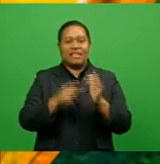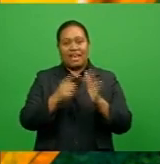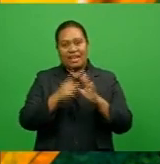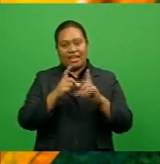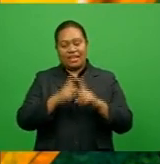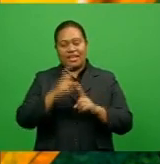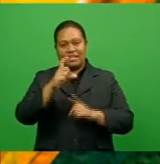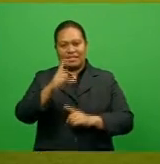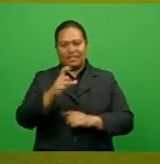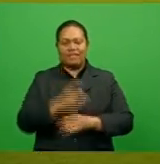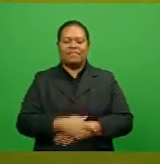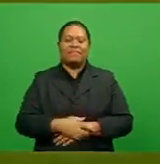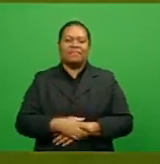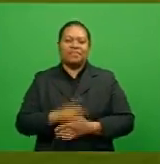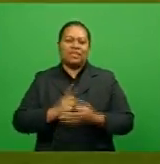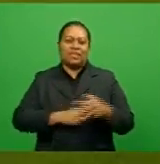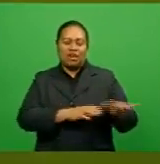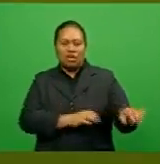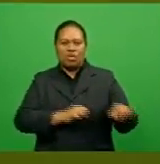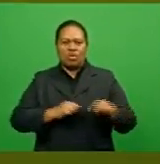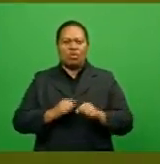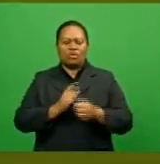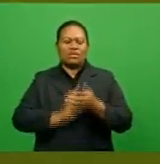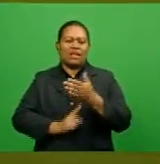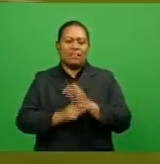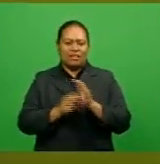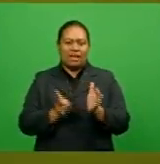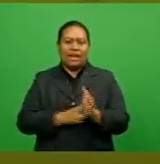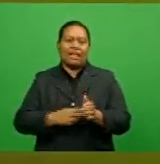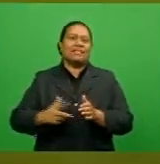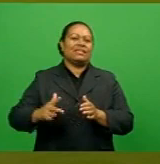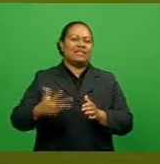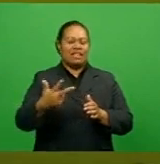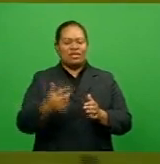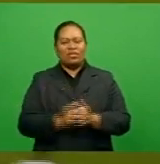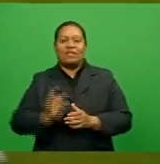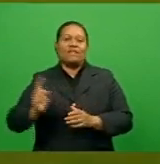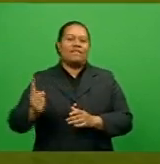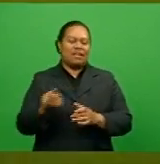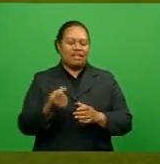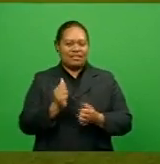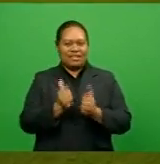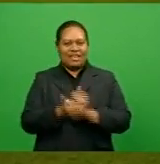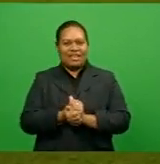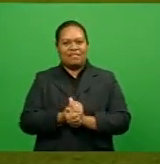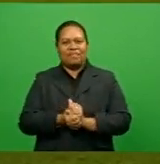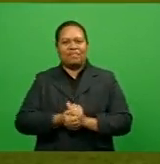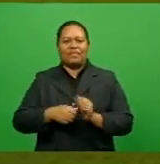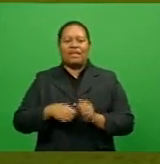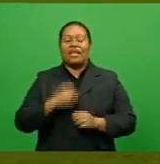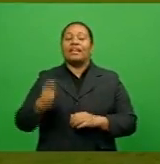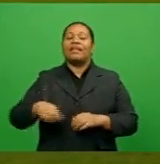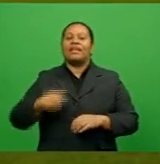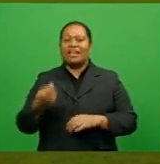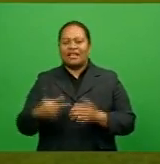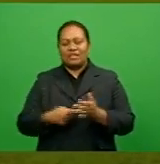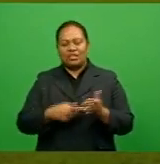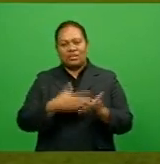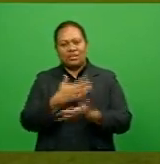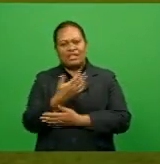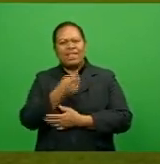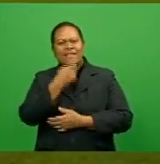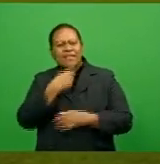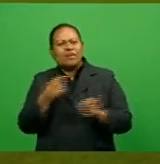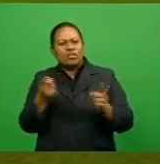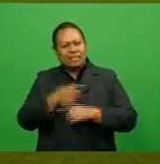-District Championship. The hosts take on Anasinu in their first group match at 12.30pm next Tuesday. A few changes